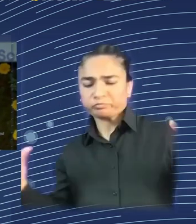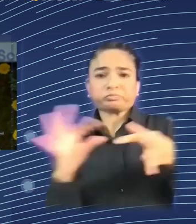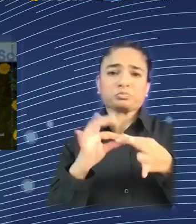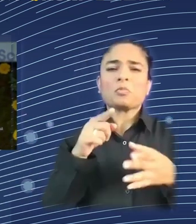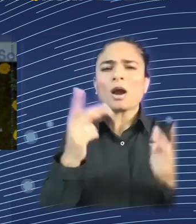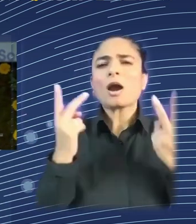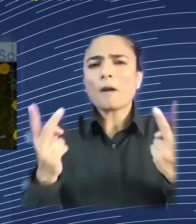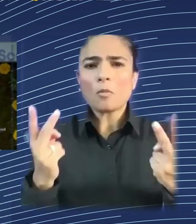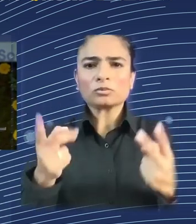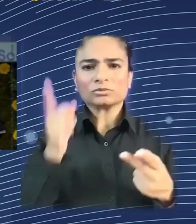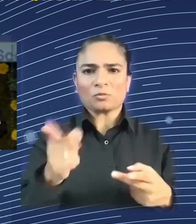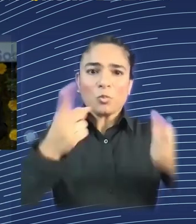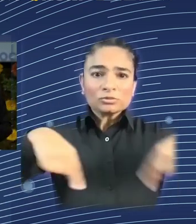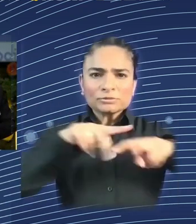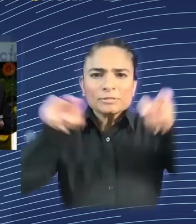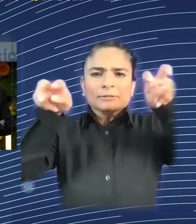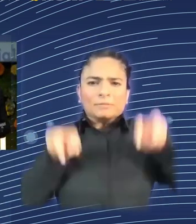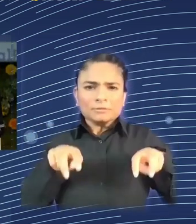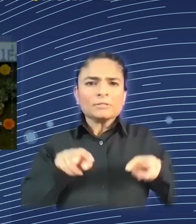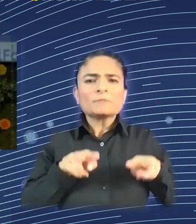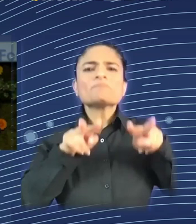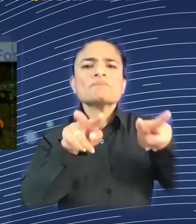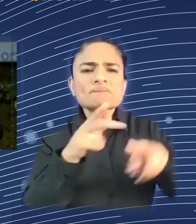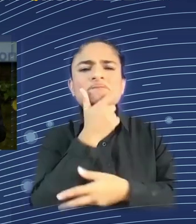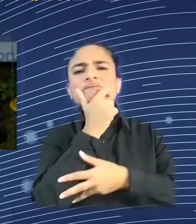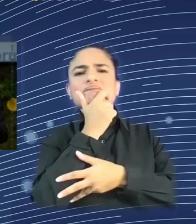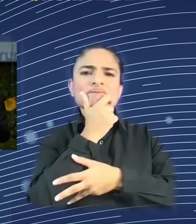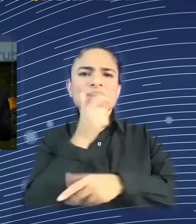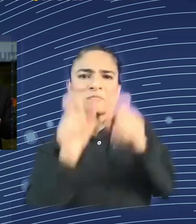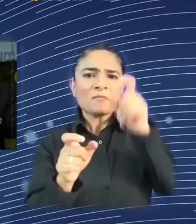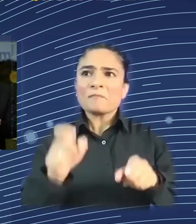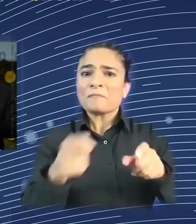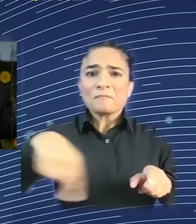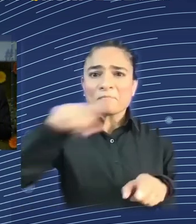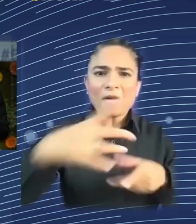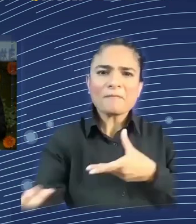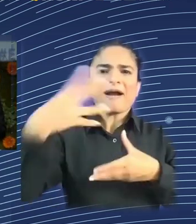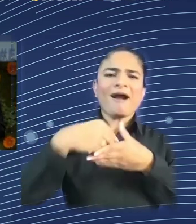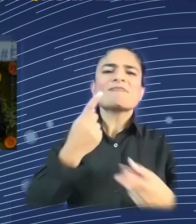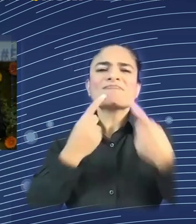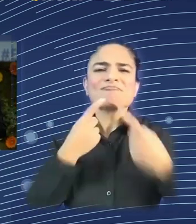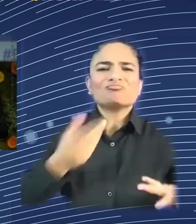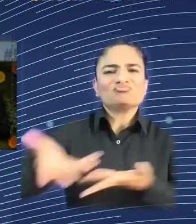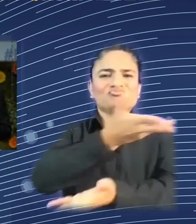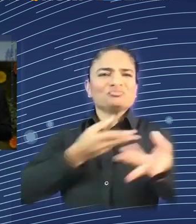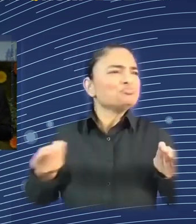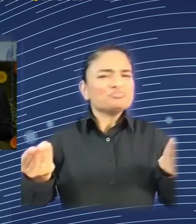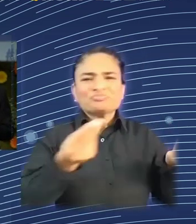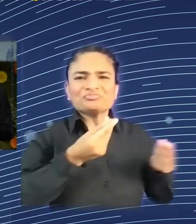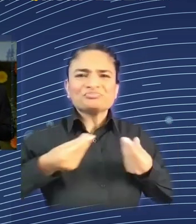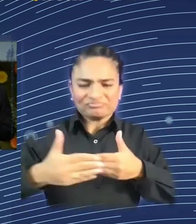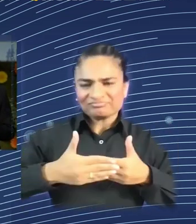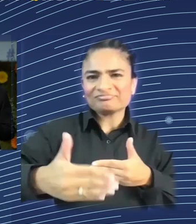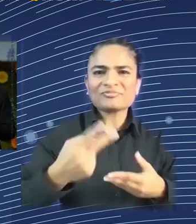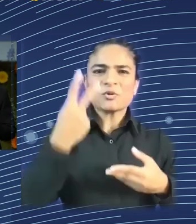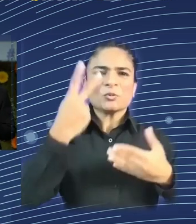conversations and to set this tone for the discussions. And while you're voting, let's take a quick look at the opinion poll. Now, this